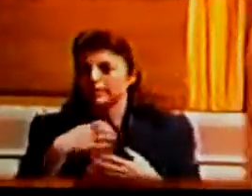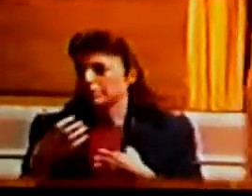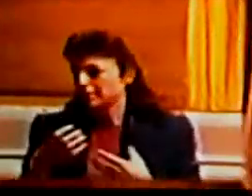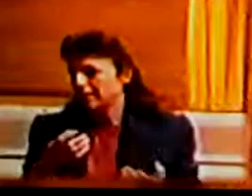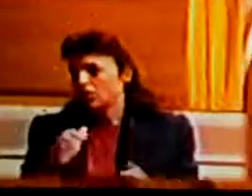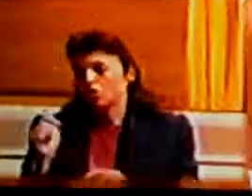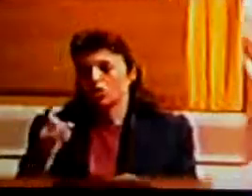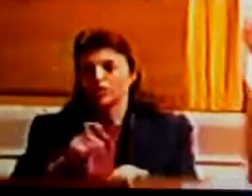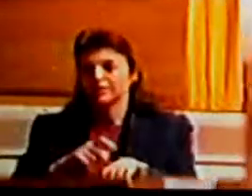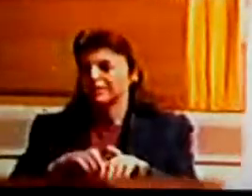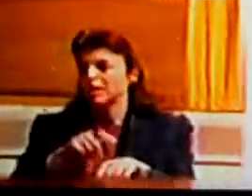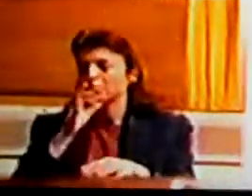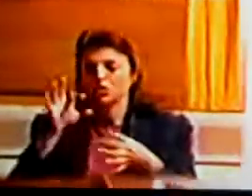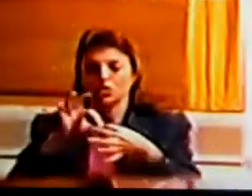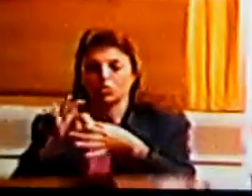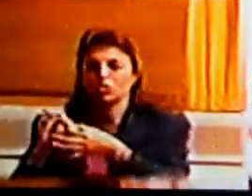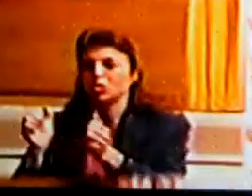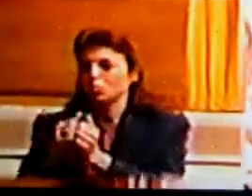people